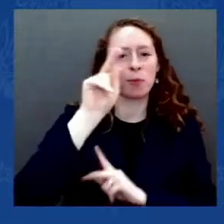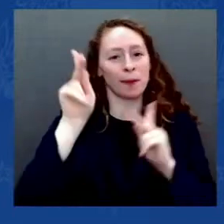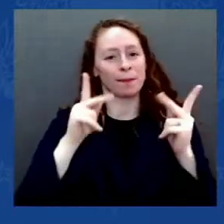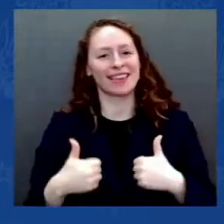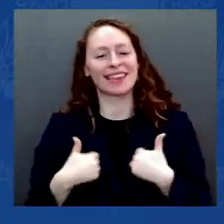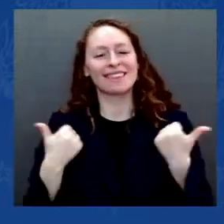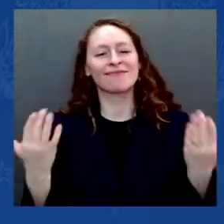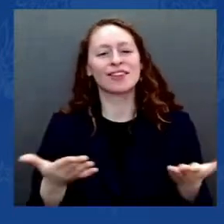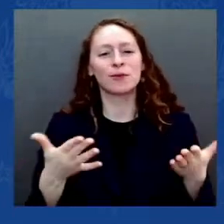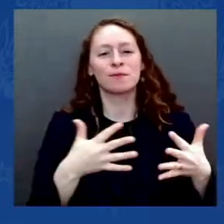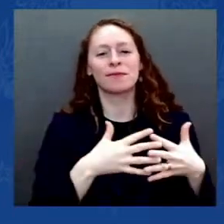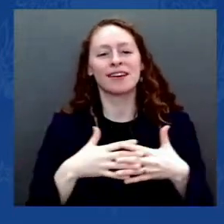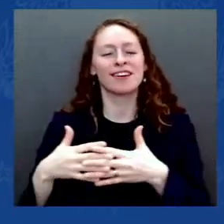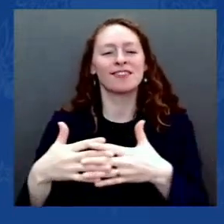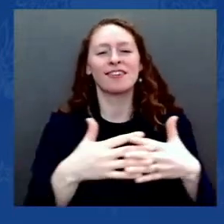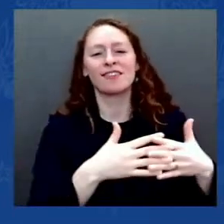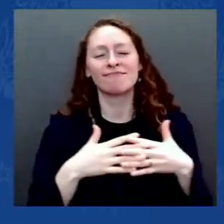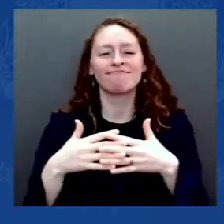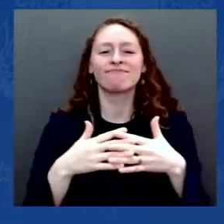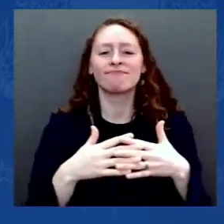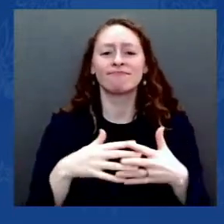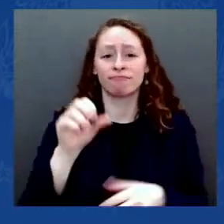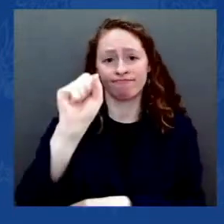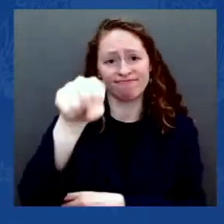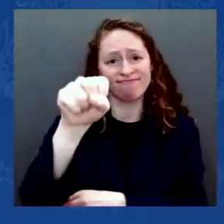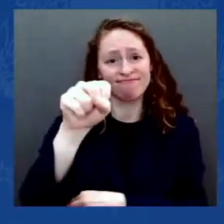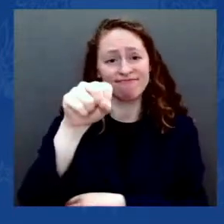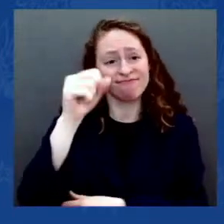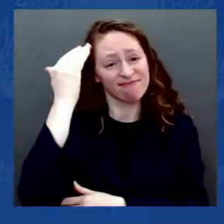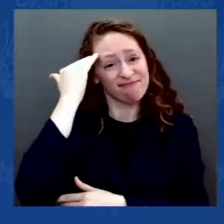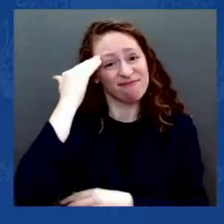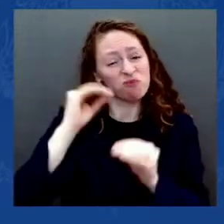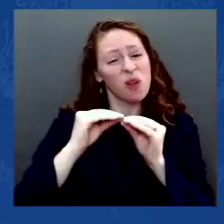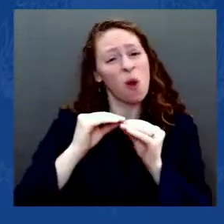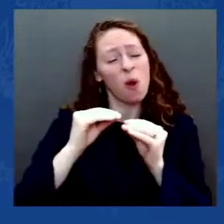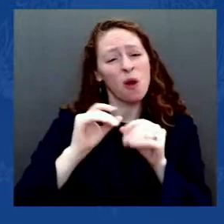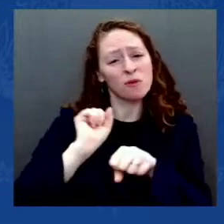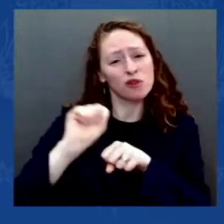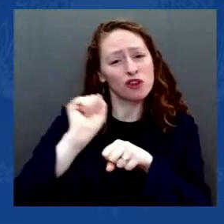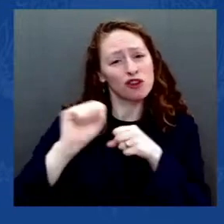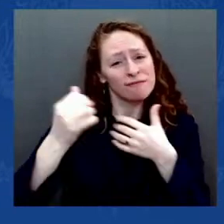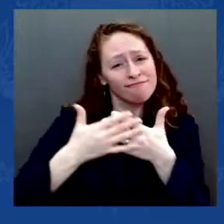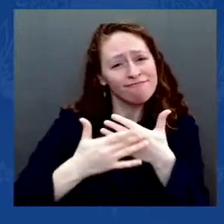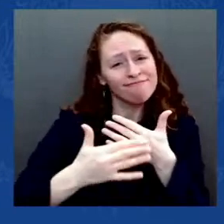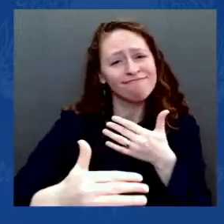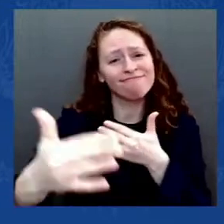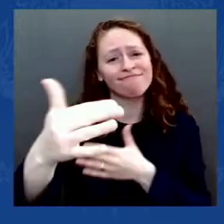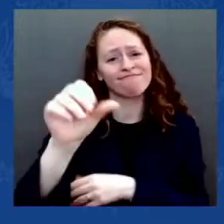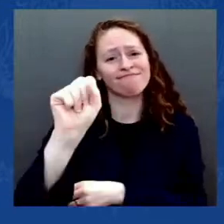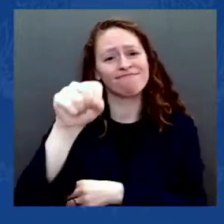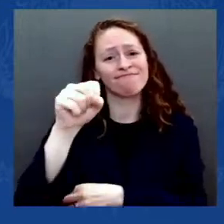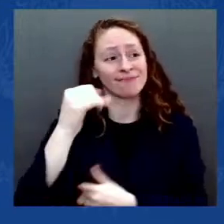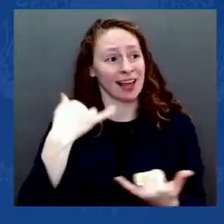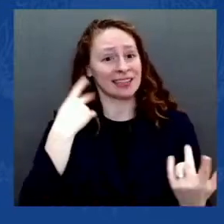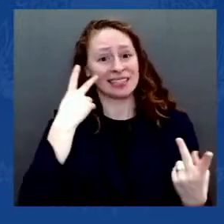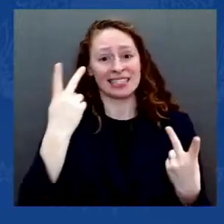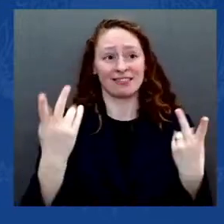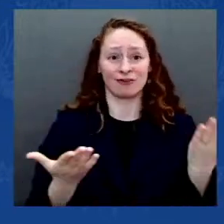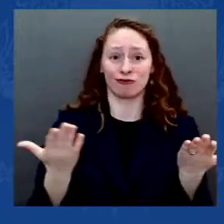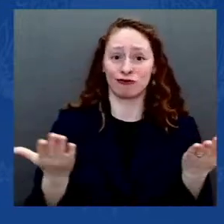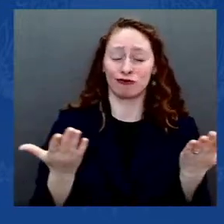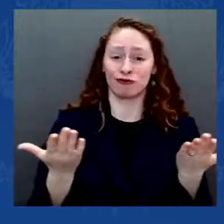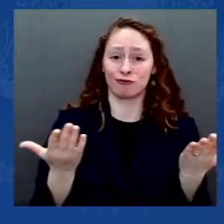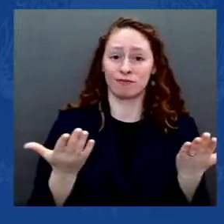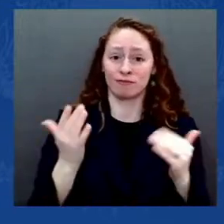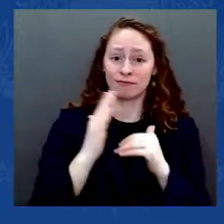a decision will be made about whether we uphold the right to vote and ensure free and fair elections.